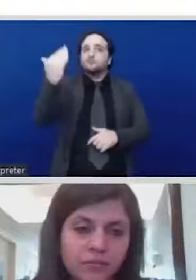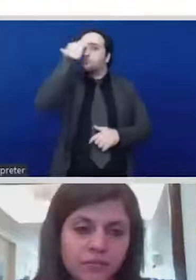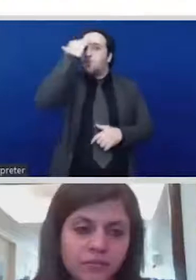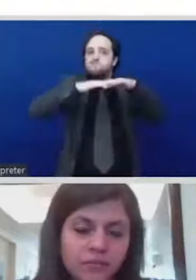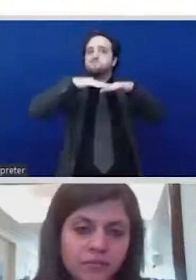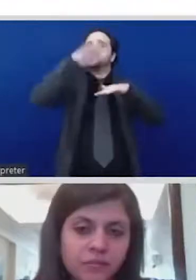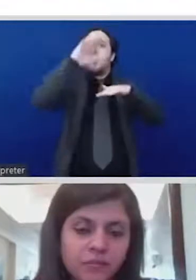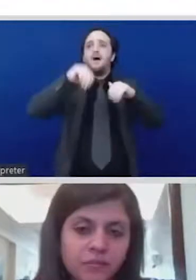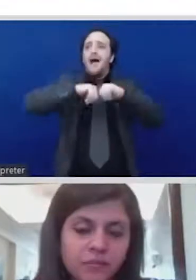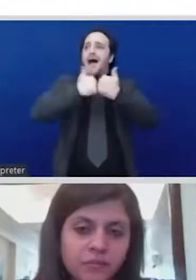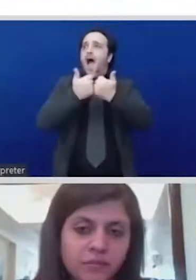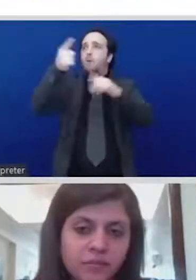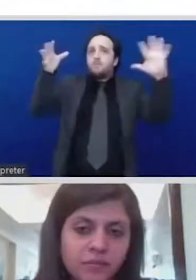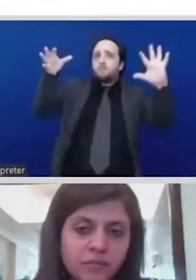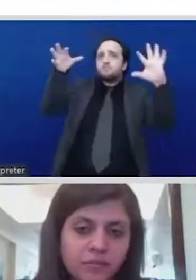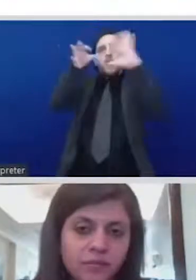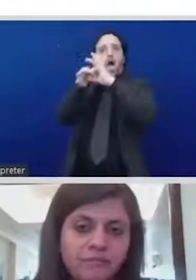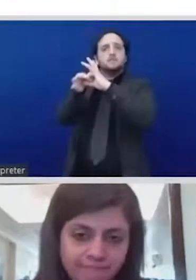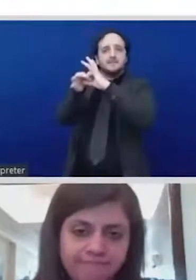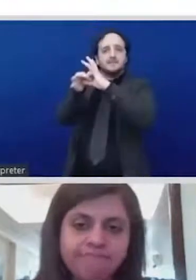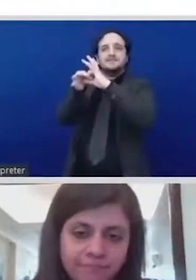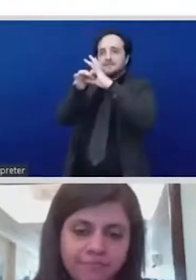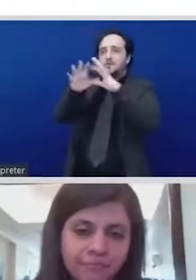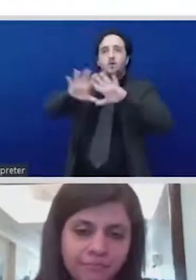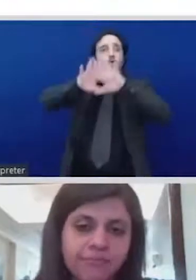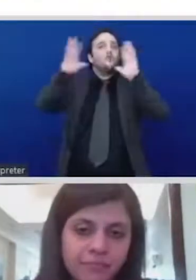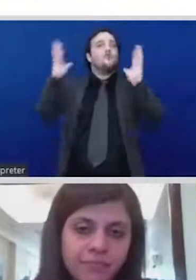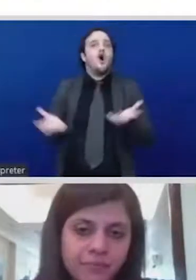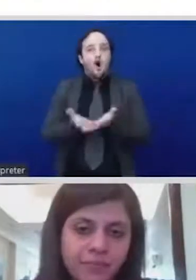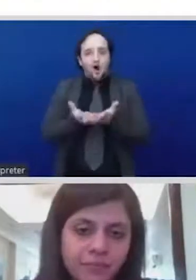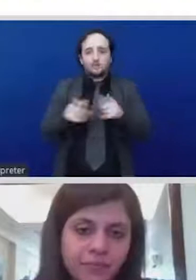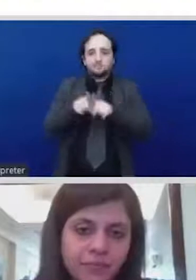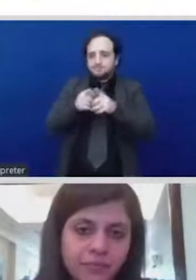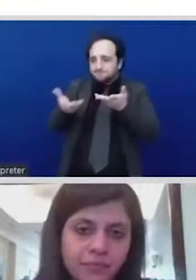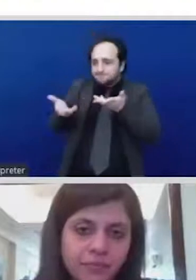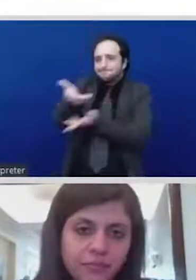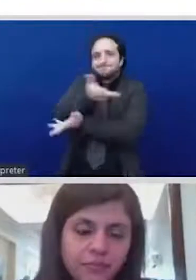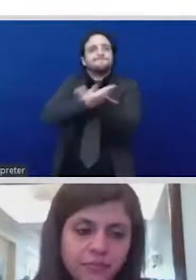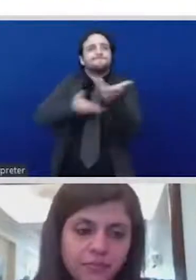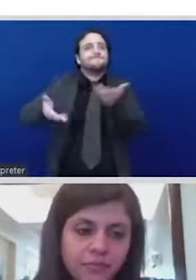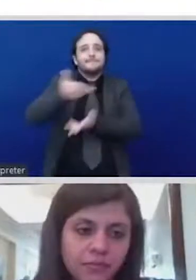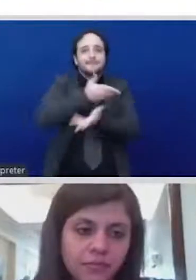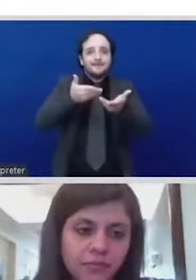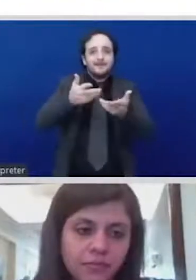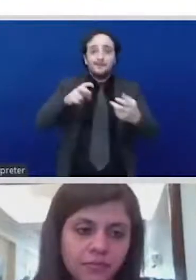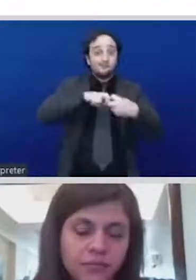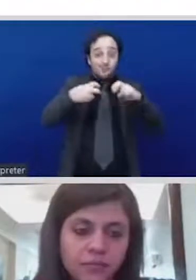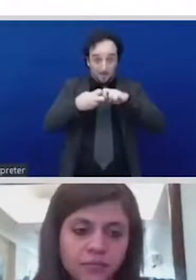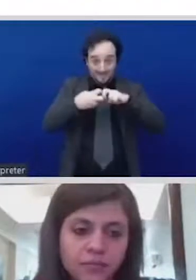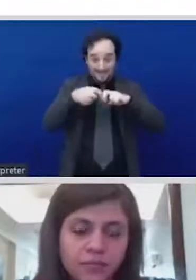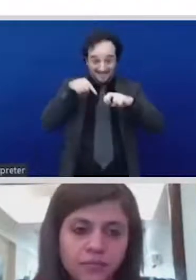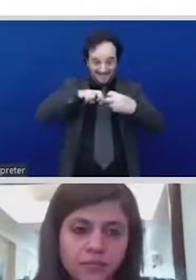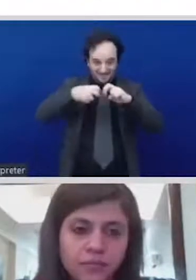if the issues are more or less the same you know so I want to give the floor now